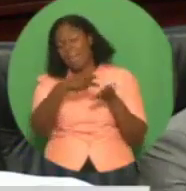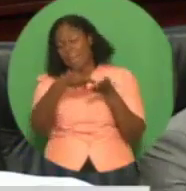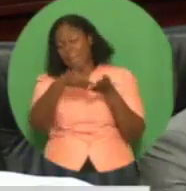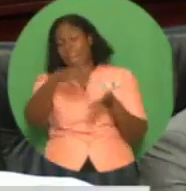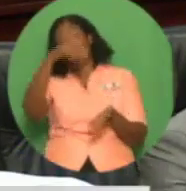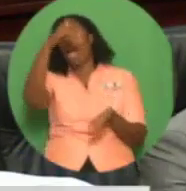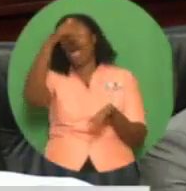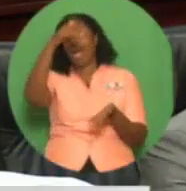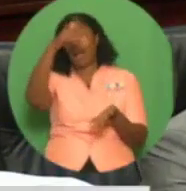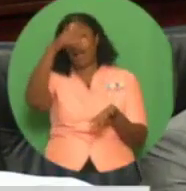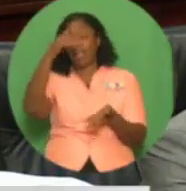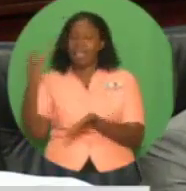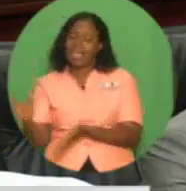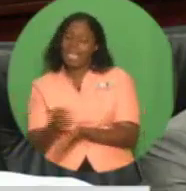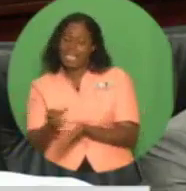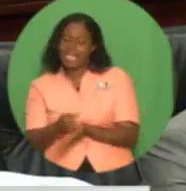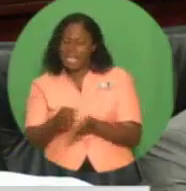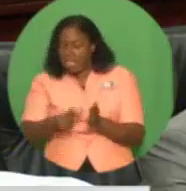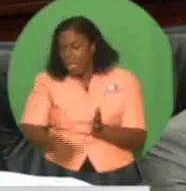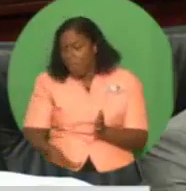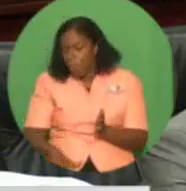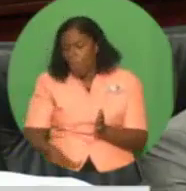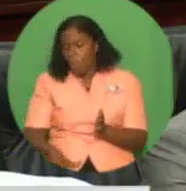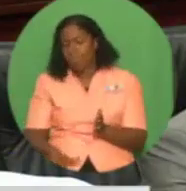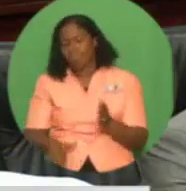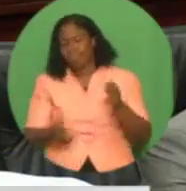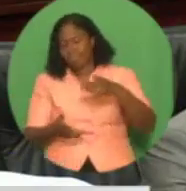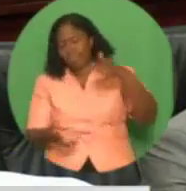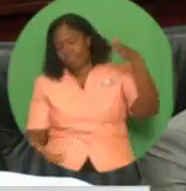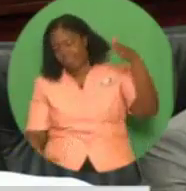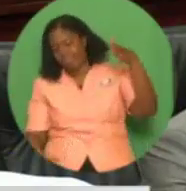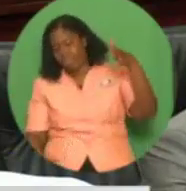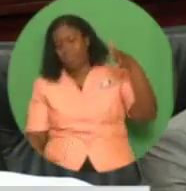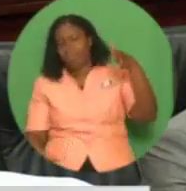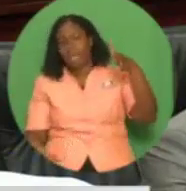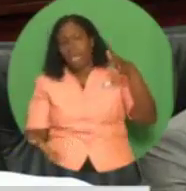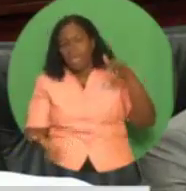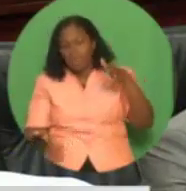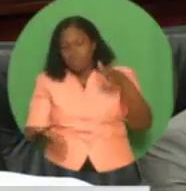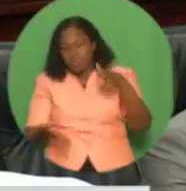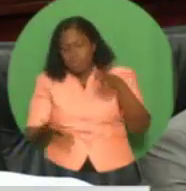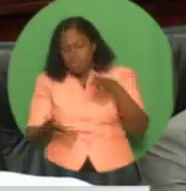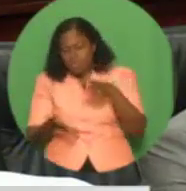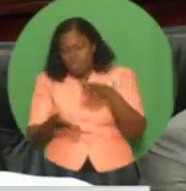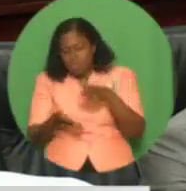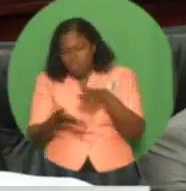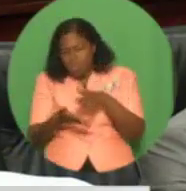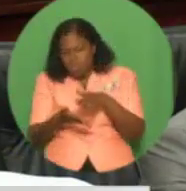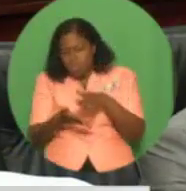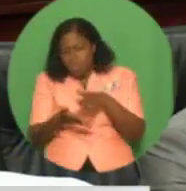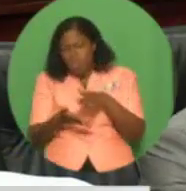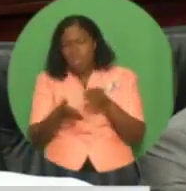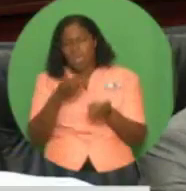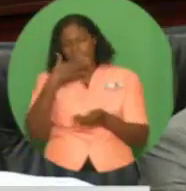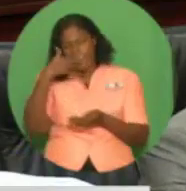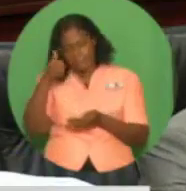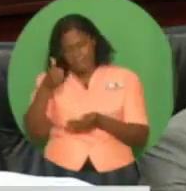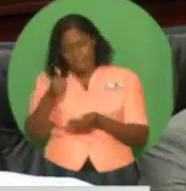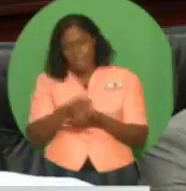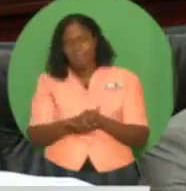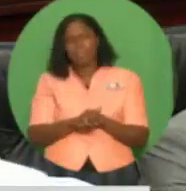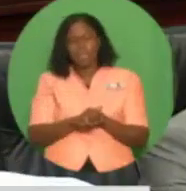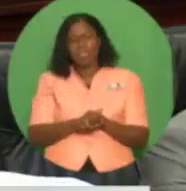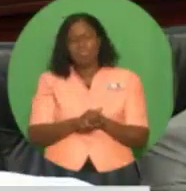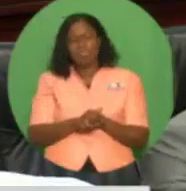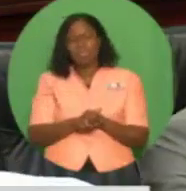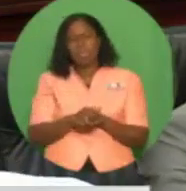or 2.5 percent of gross domestic product, as compared to the fiscal deficit of 6.26 billion, or 3.9 percent